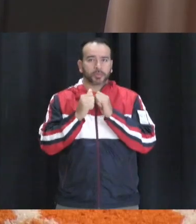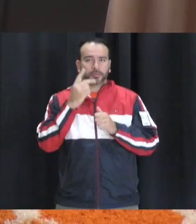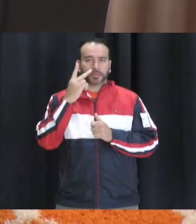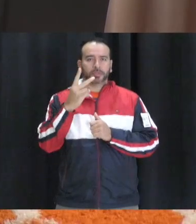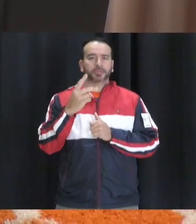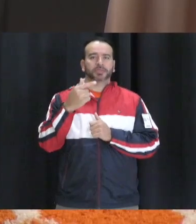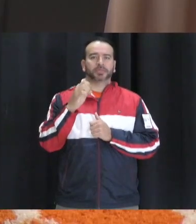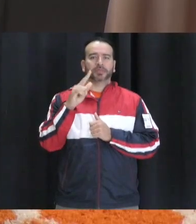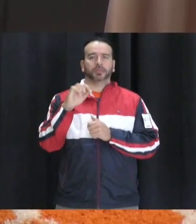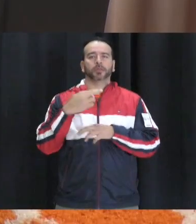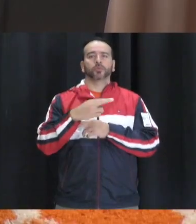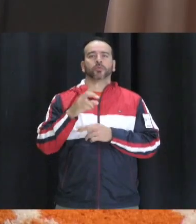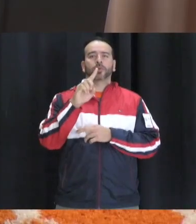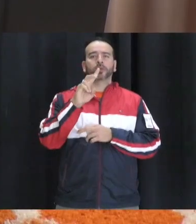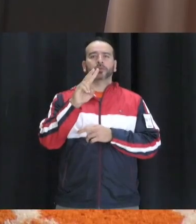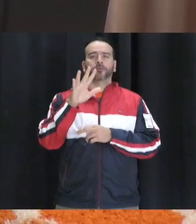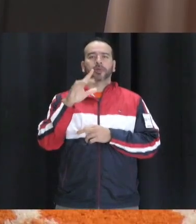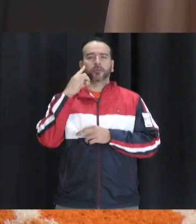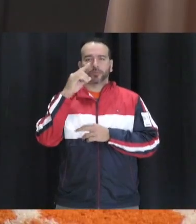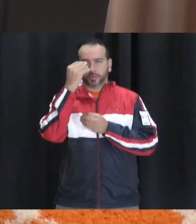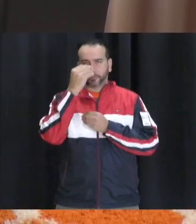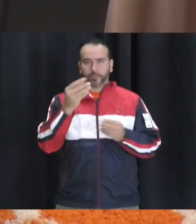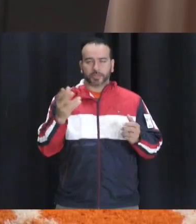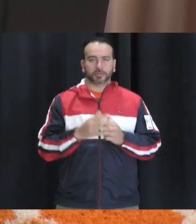Miss Gentilly in room 125 for more information.